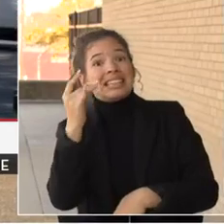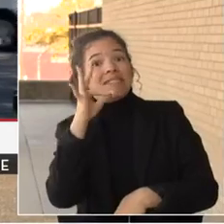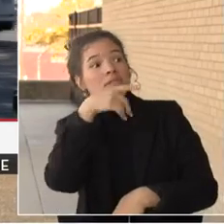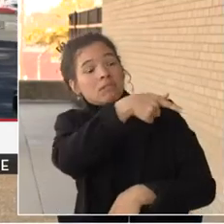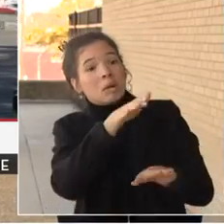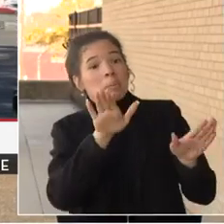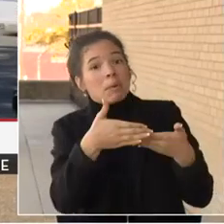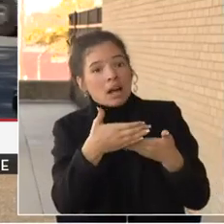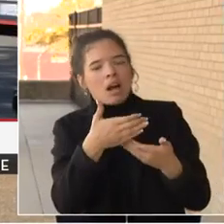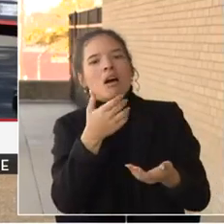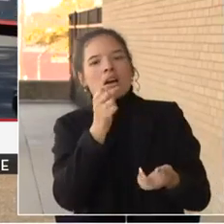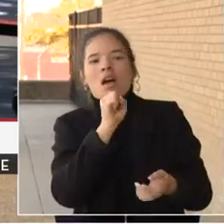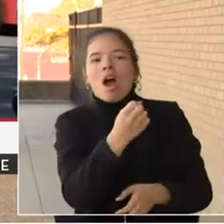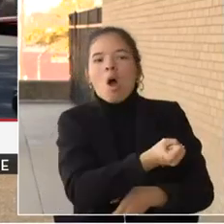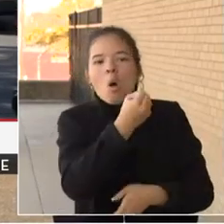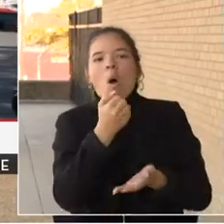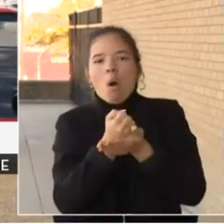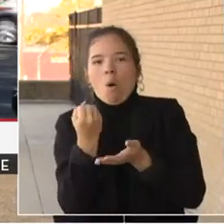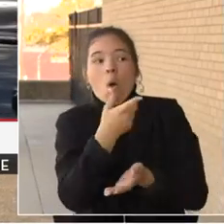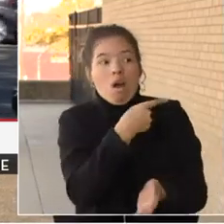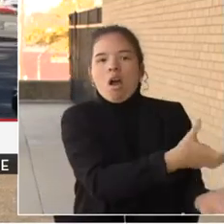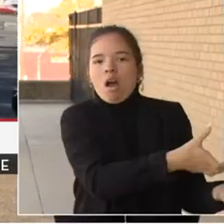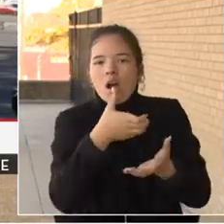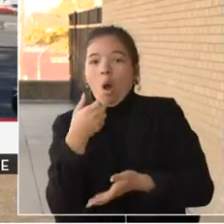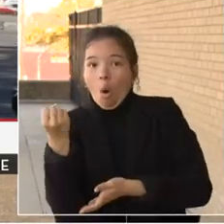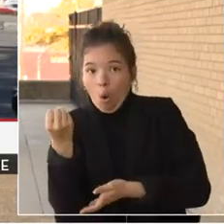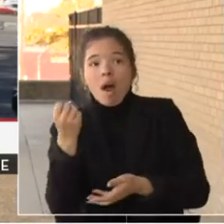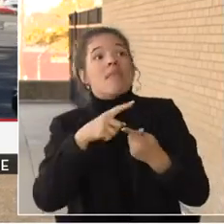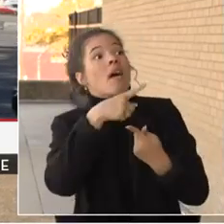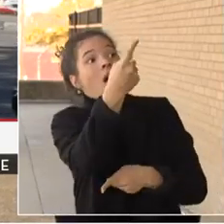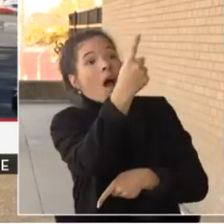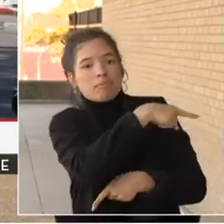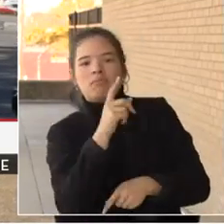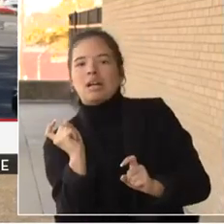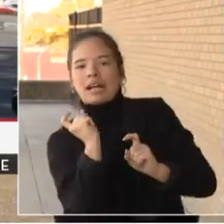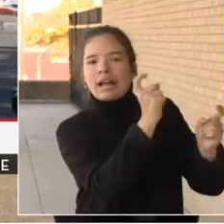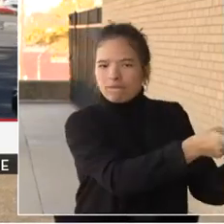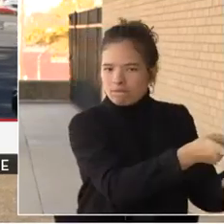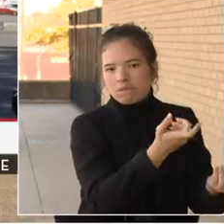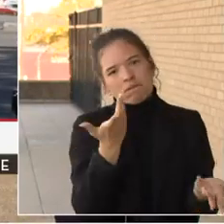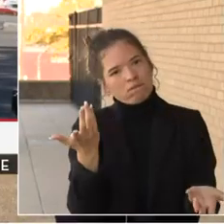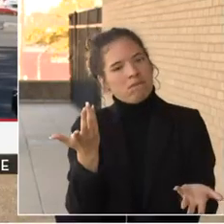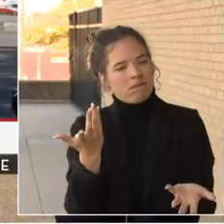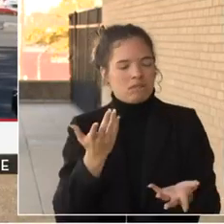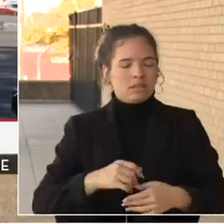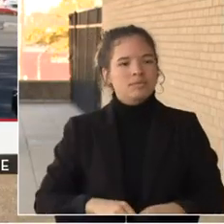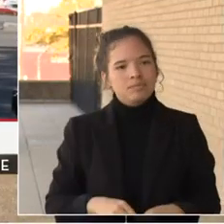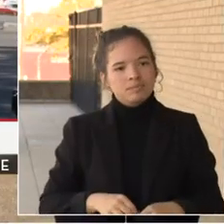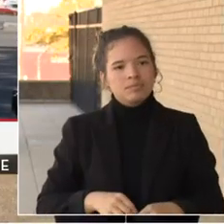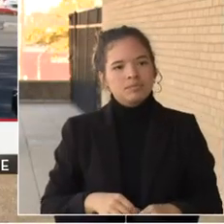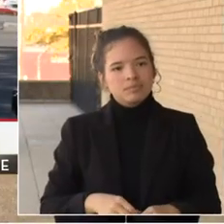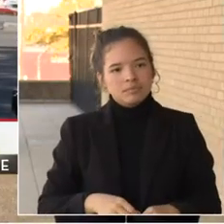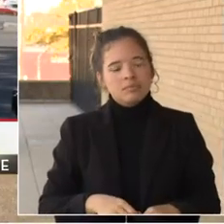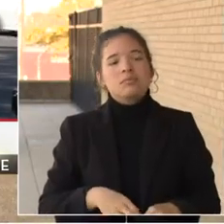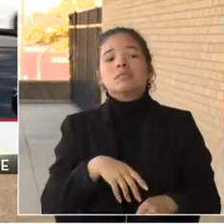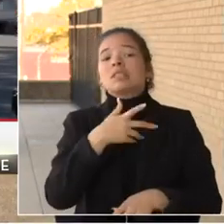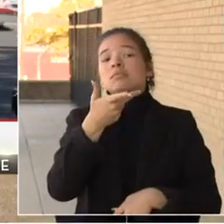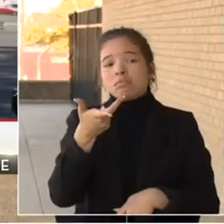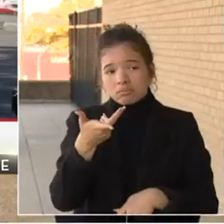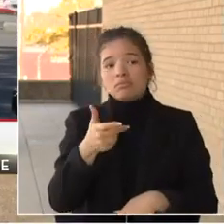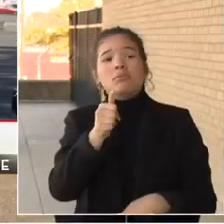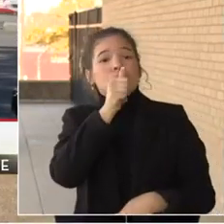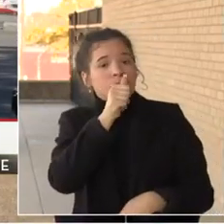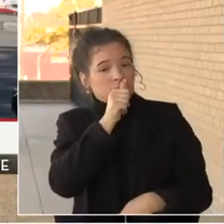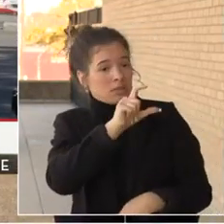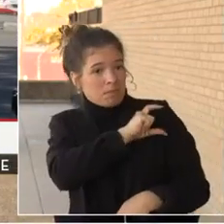inside once they are delivered. We also want people to use our private security camera rebate program